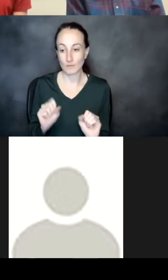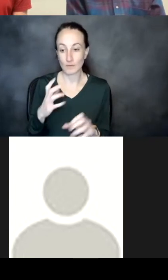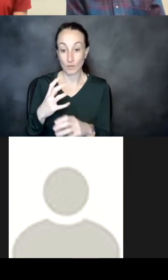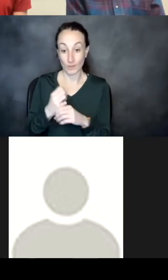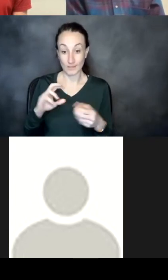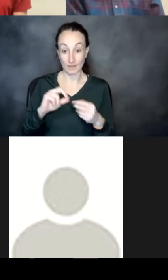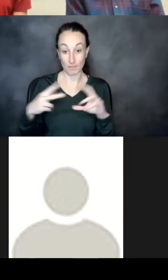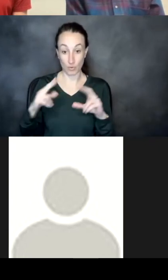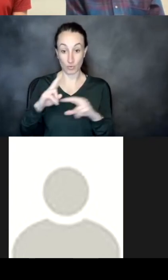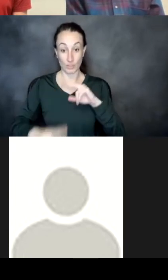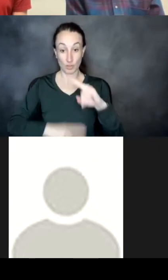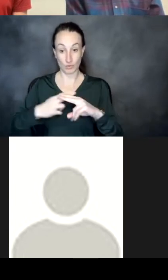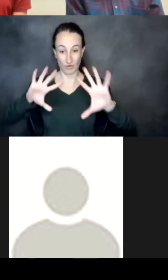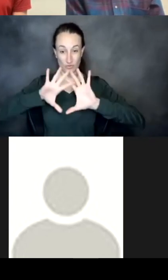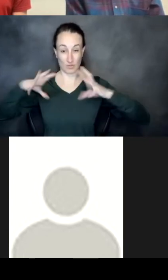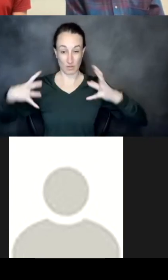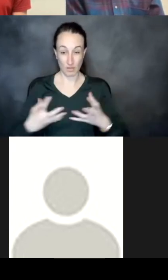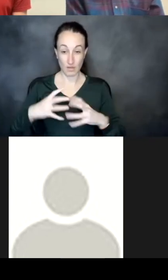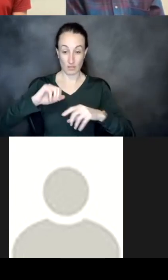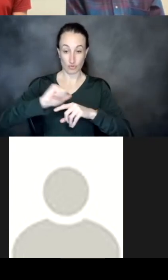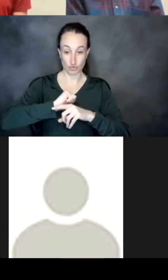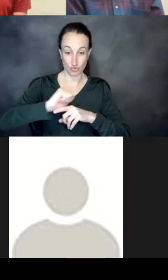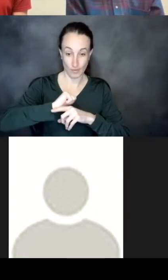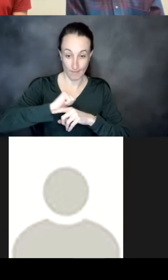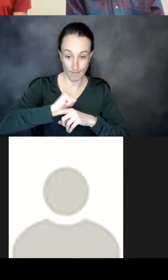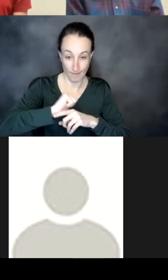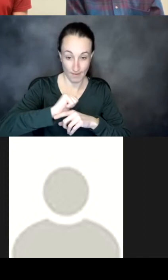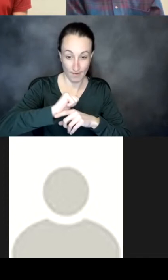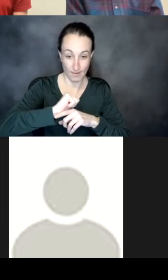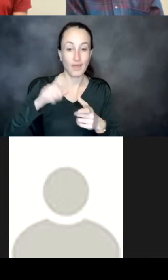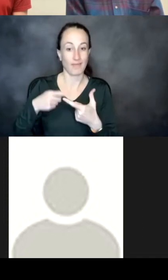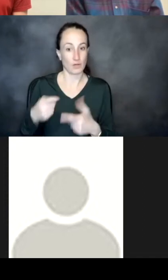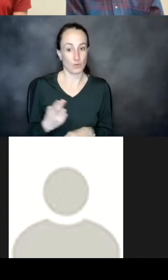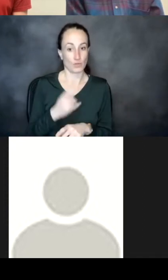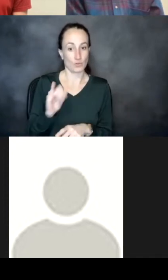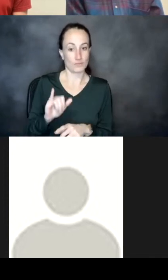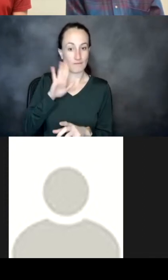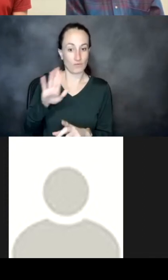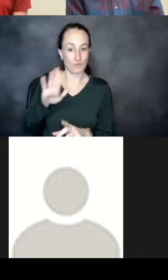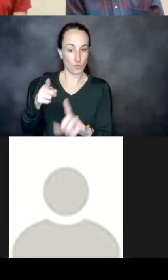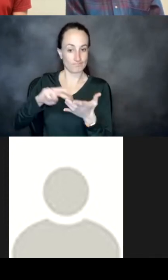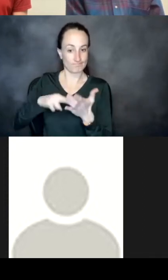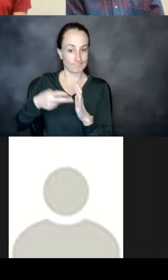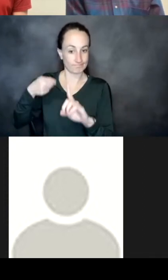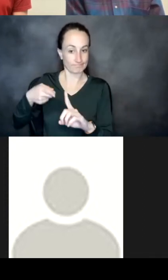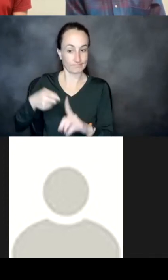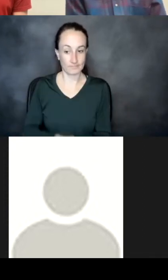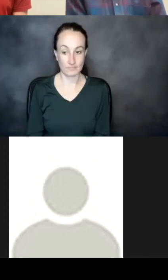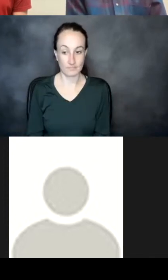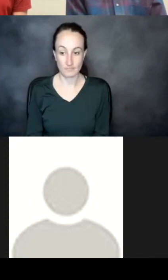protein universe and train something on it in such a way that you could then sort of use that to the ends that you're hoping to use yeah